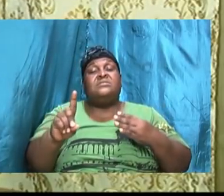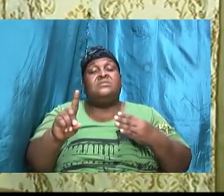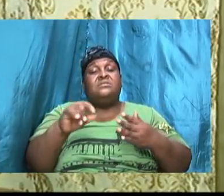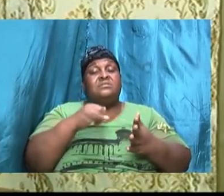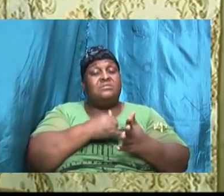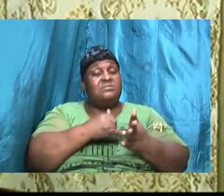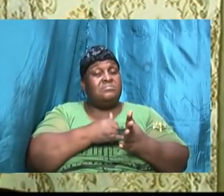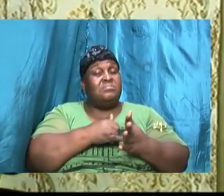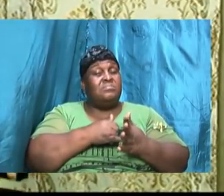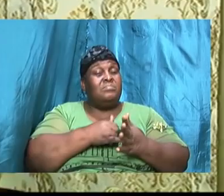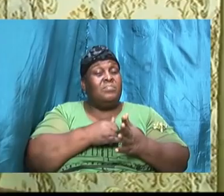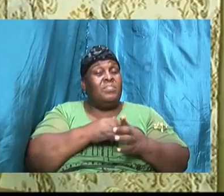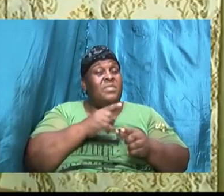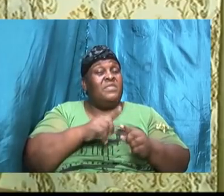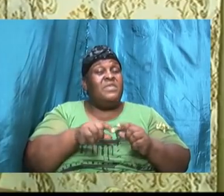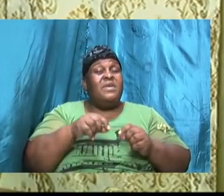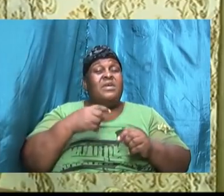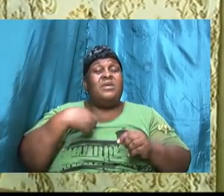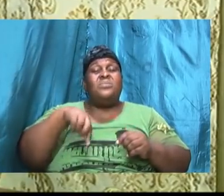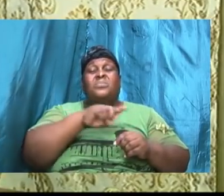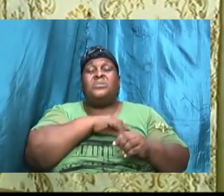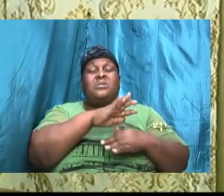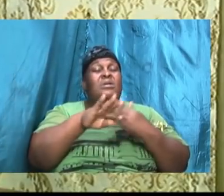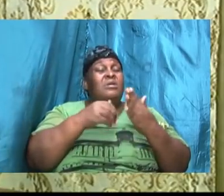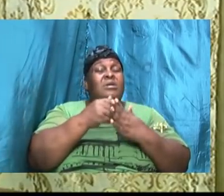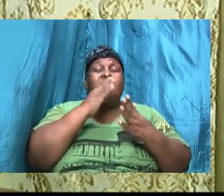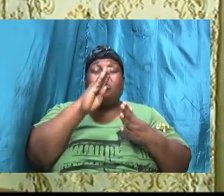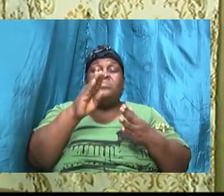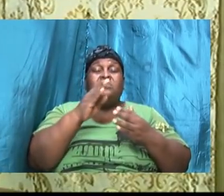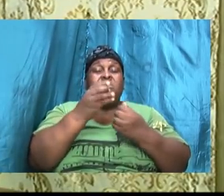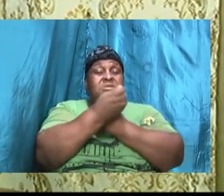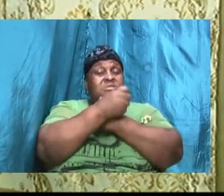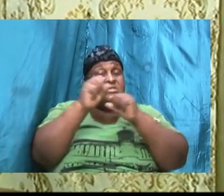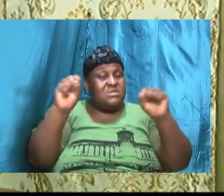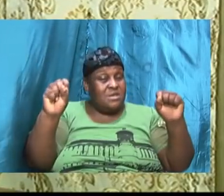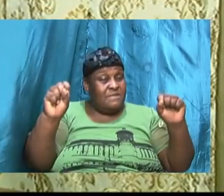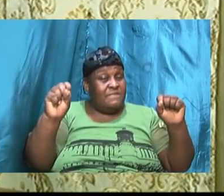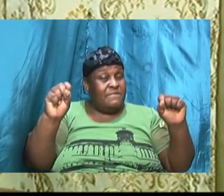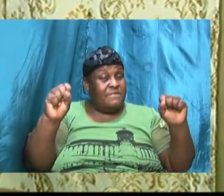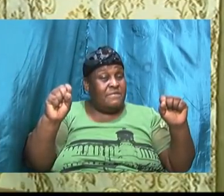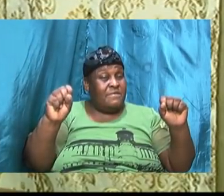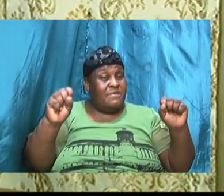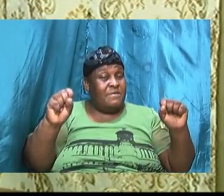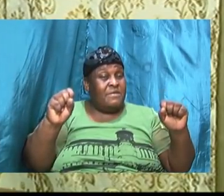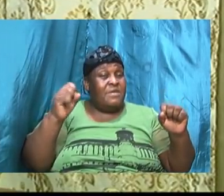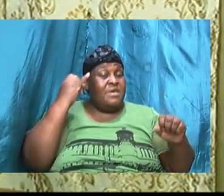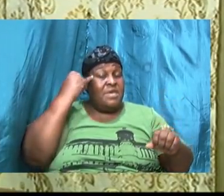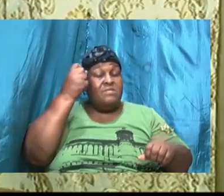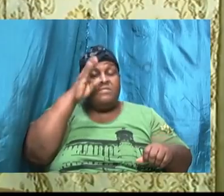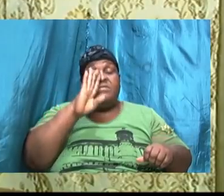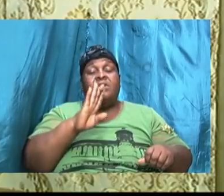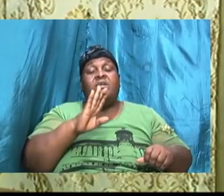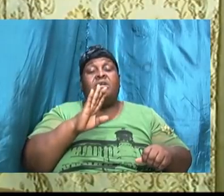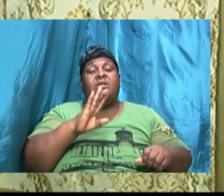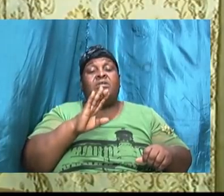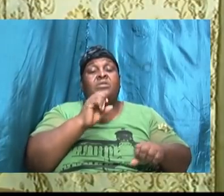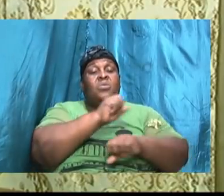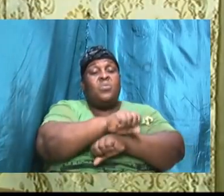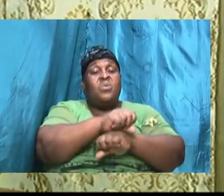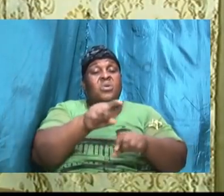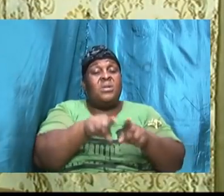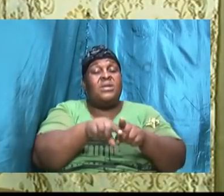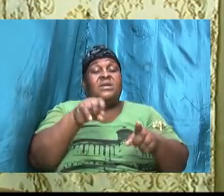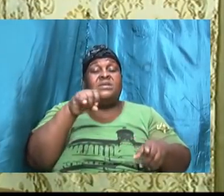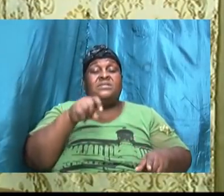then we all would be saved if God operated like this then